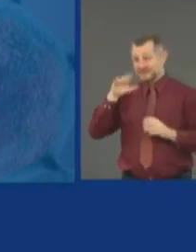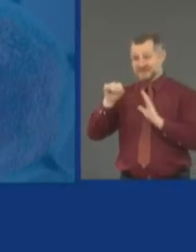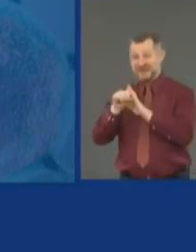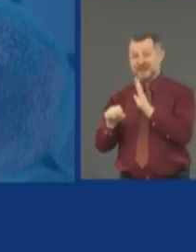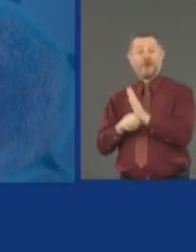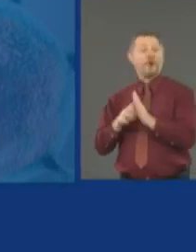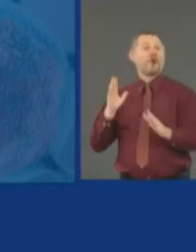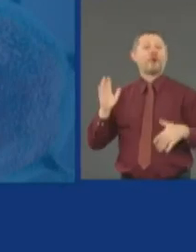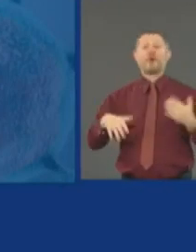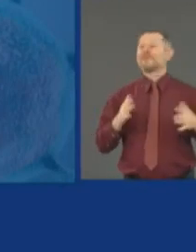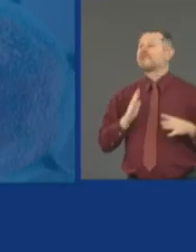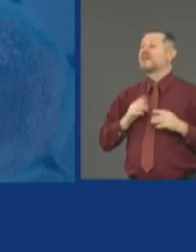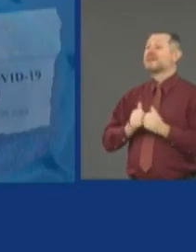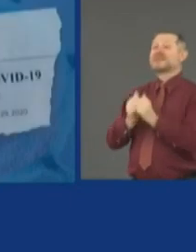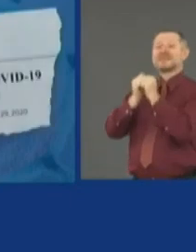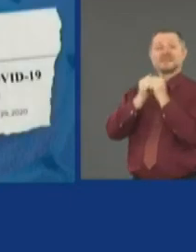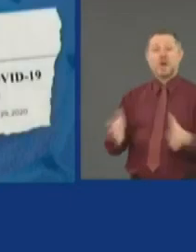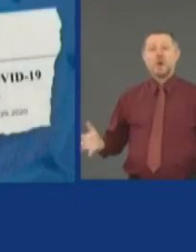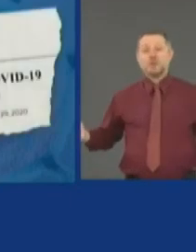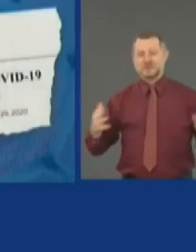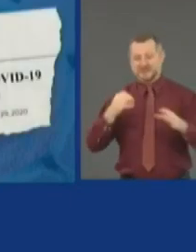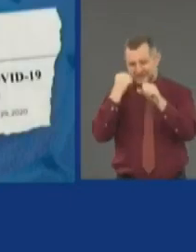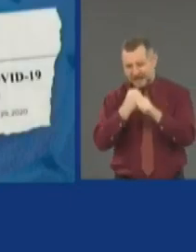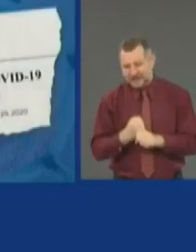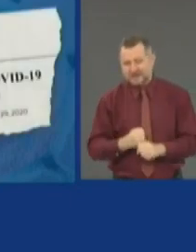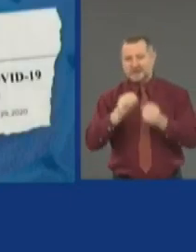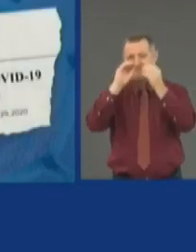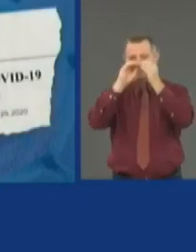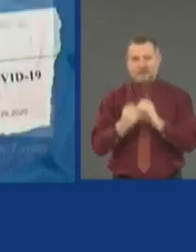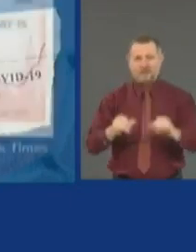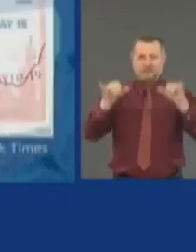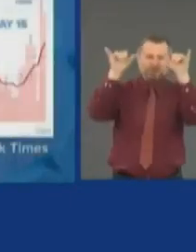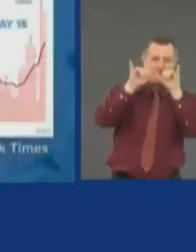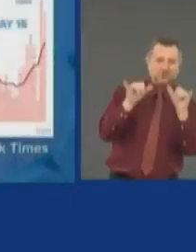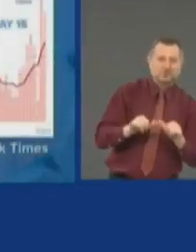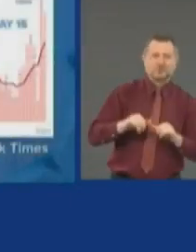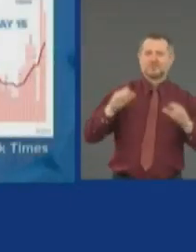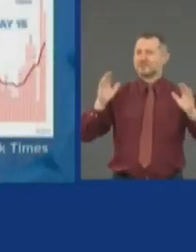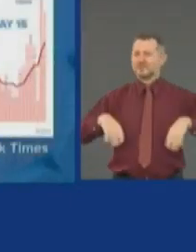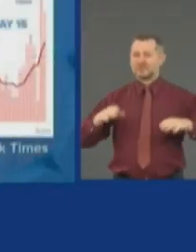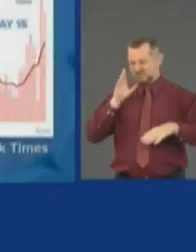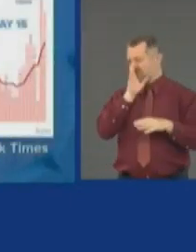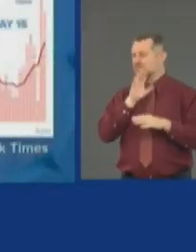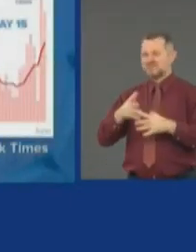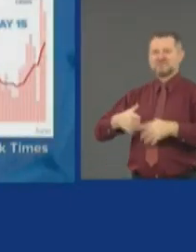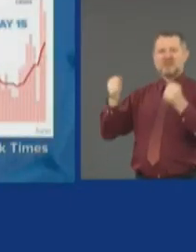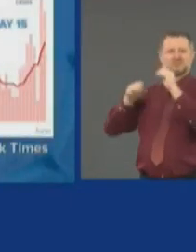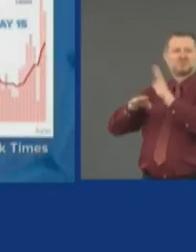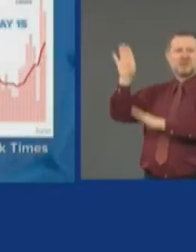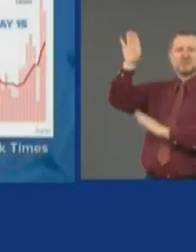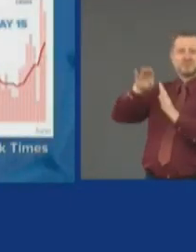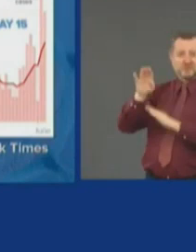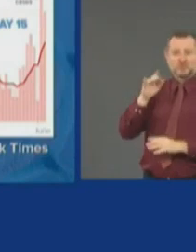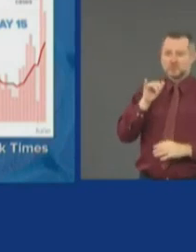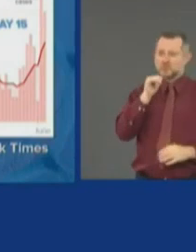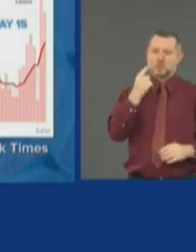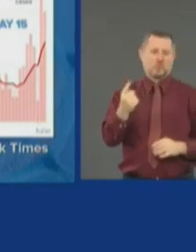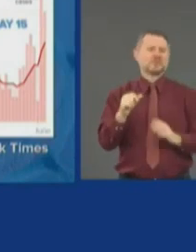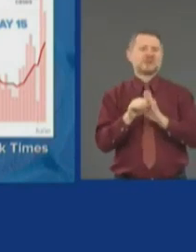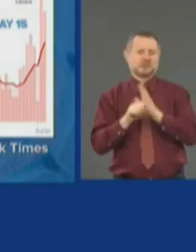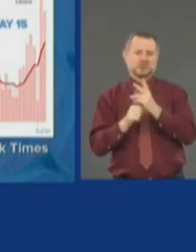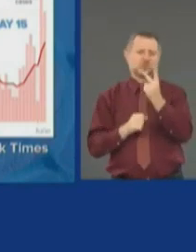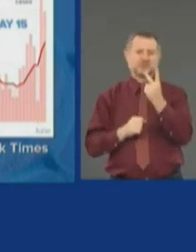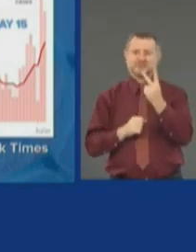It's a boomerang. And it's not just one or two states as an example. North